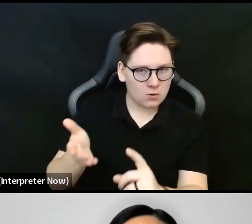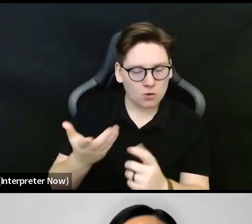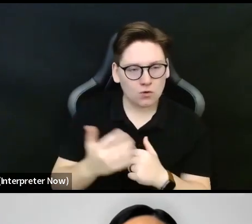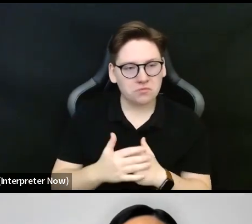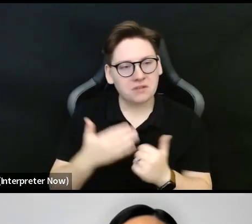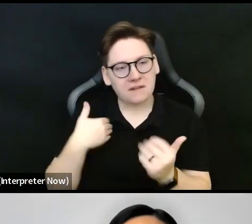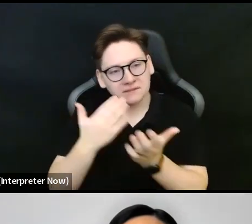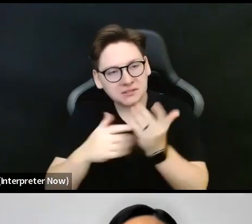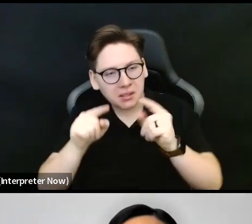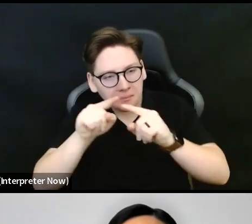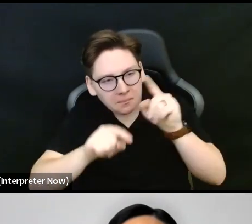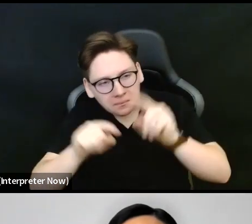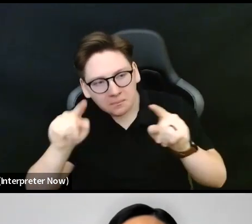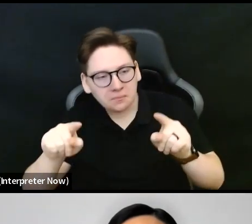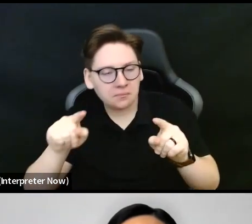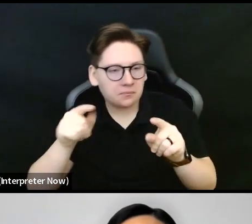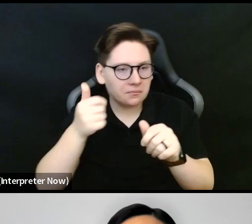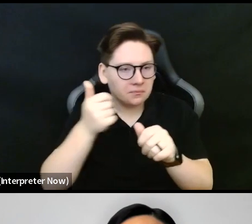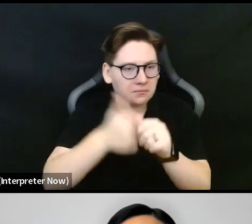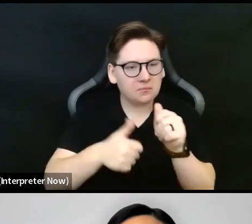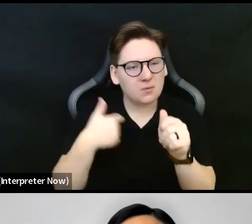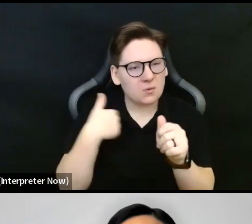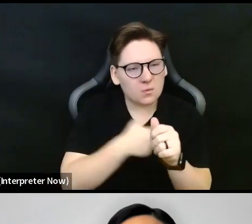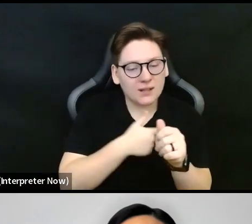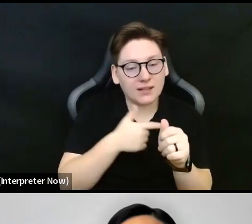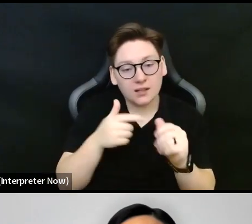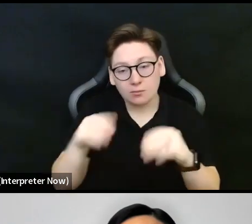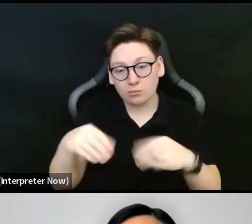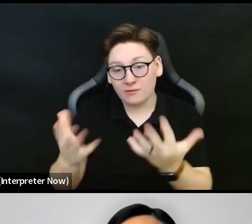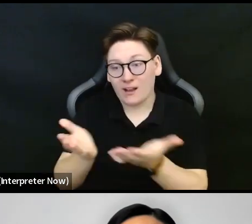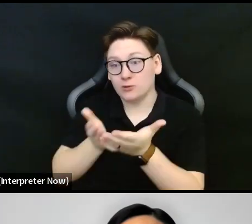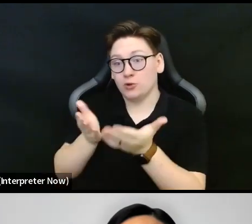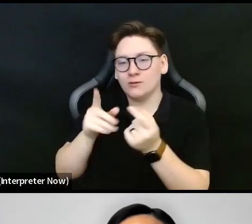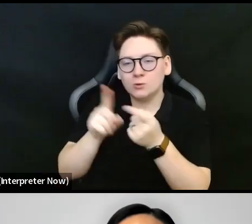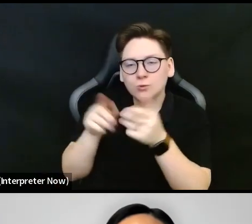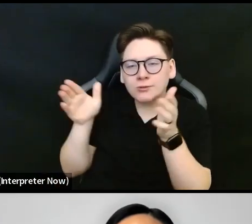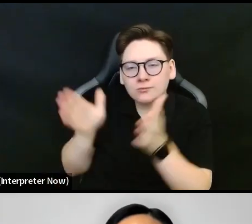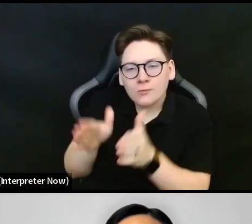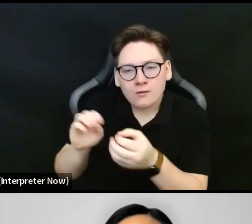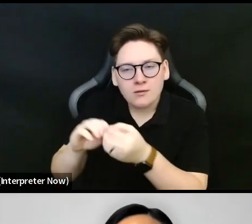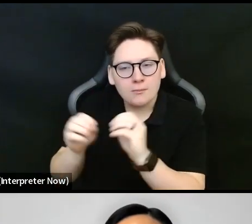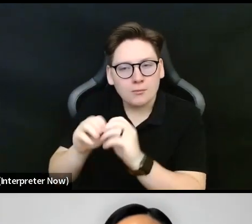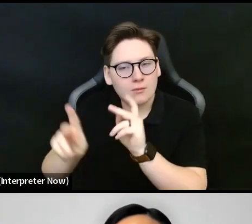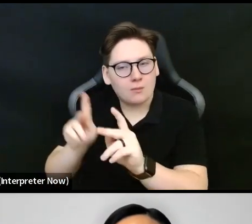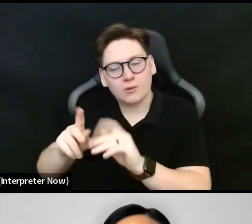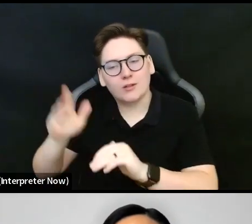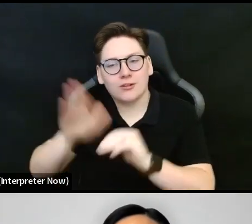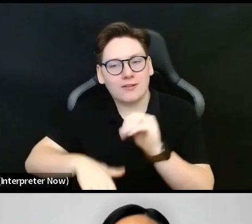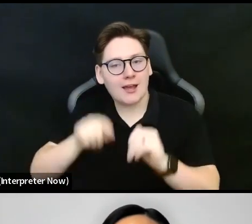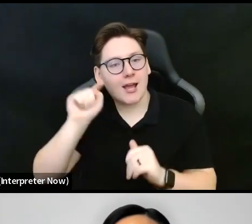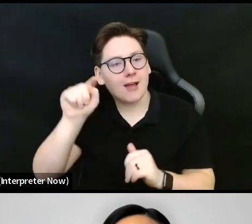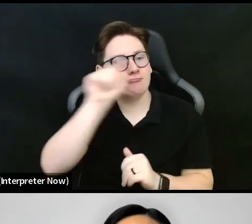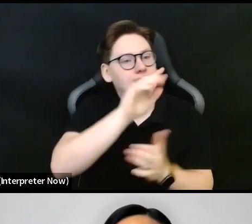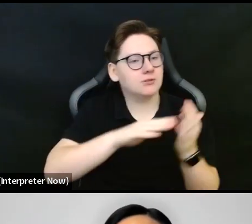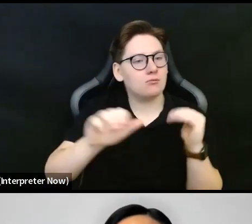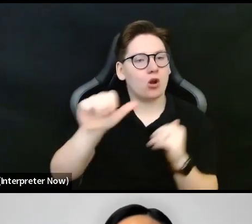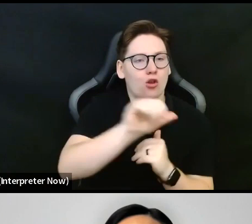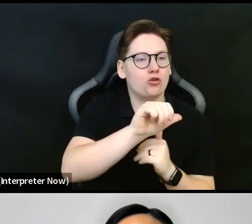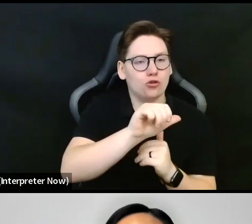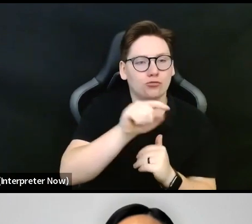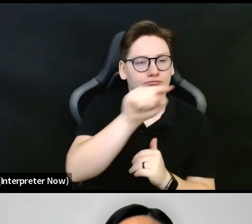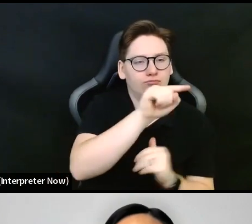variance there, given that we're serving a much smaller population size than some of our regional counterparts.